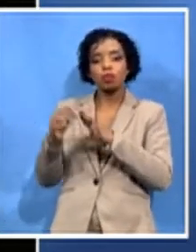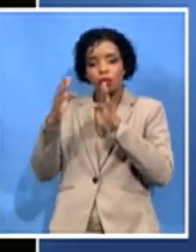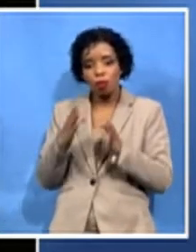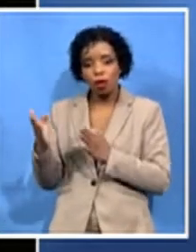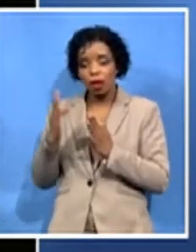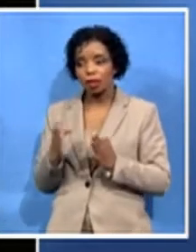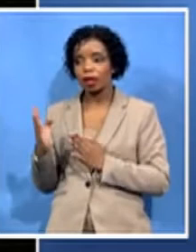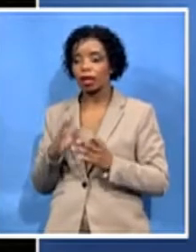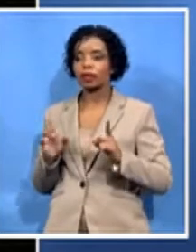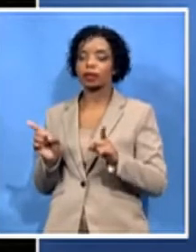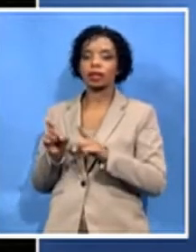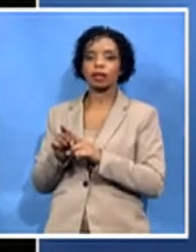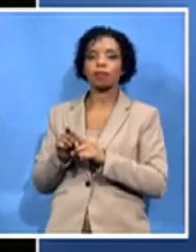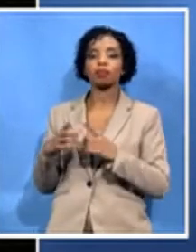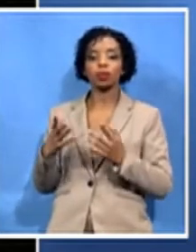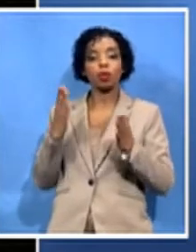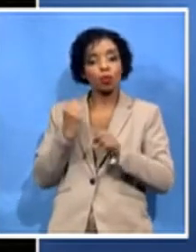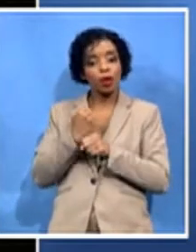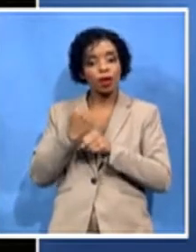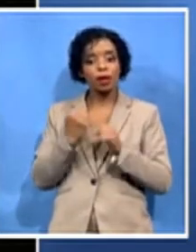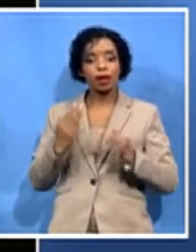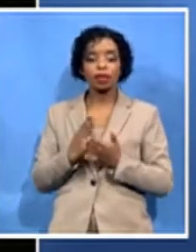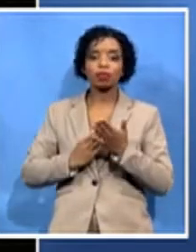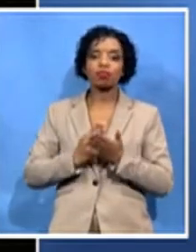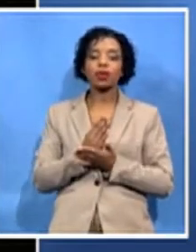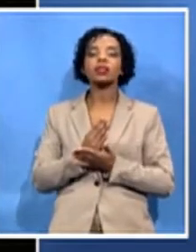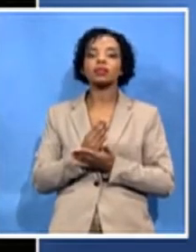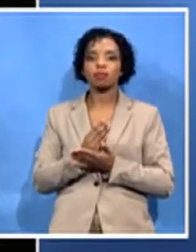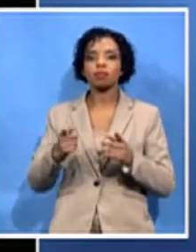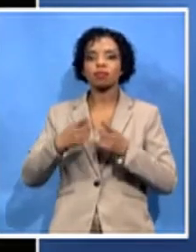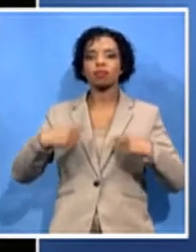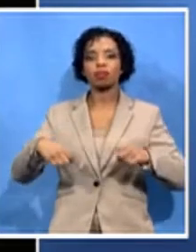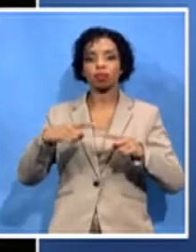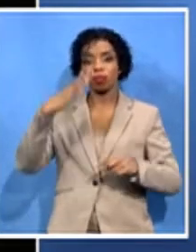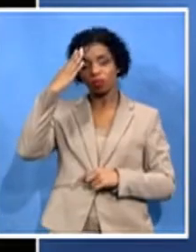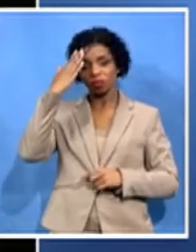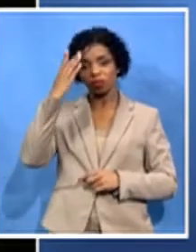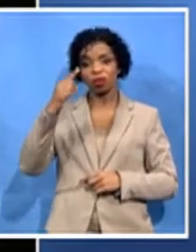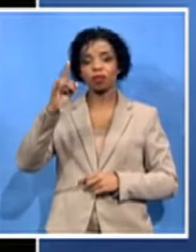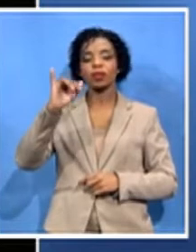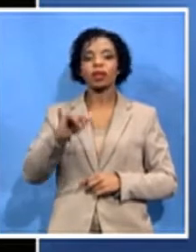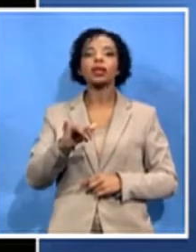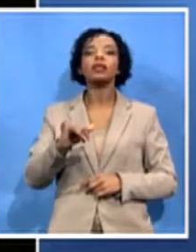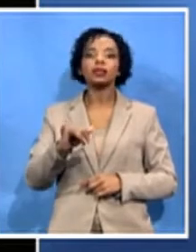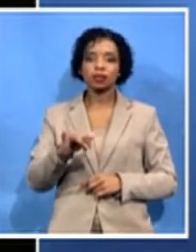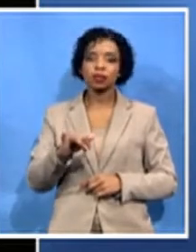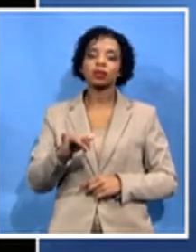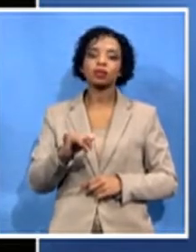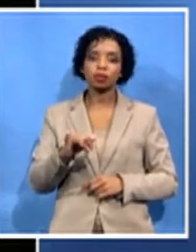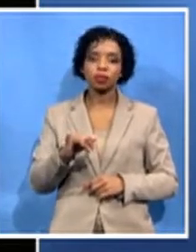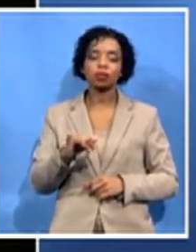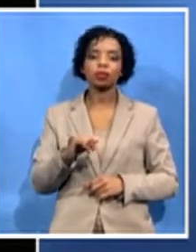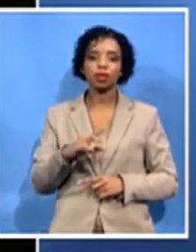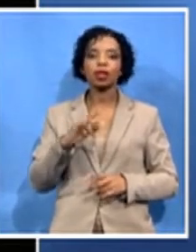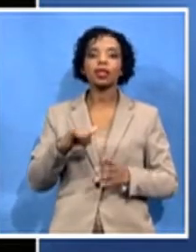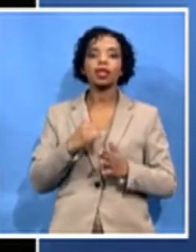So he is known for that. And I think that just stands out as Omri was known amongst his